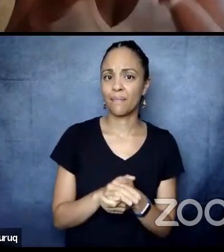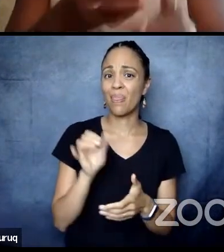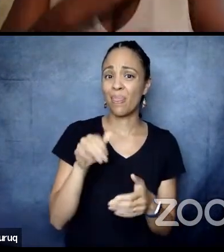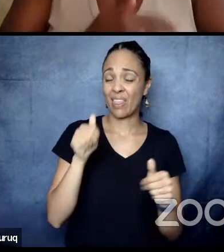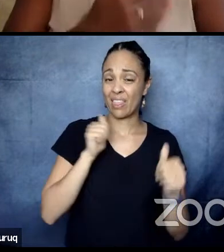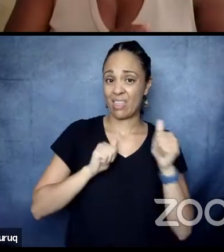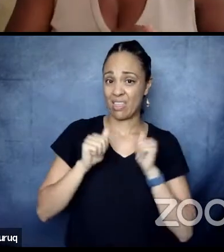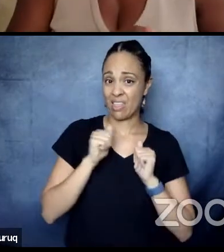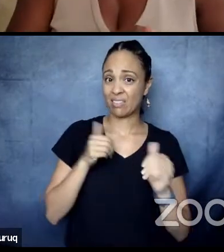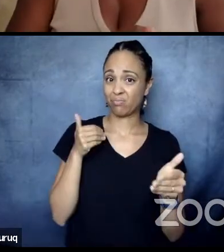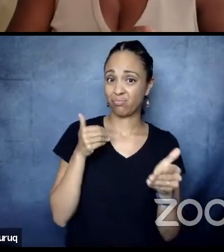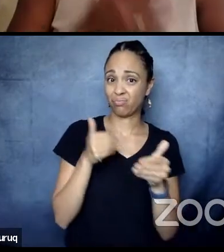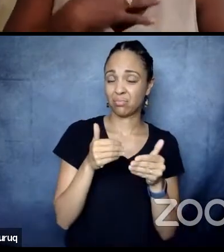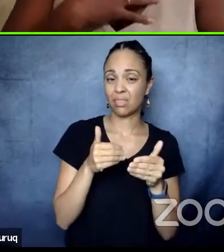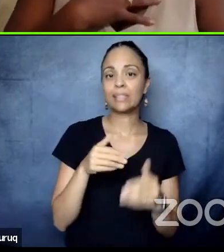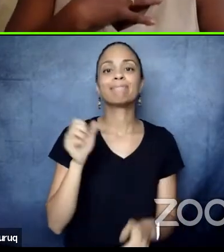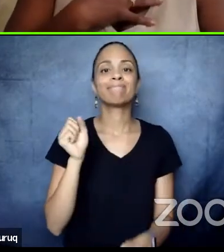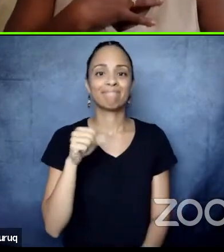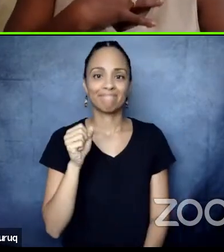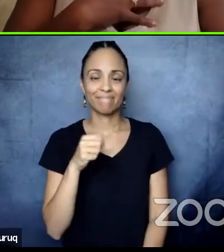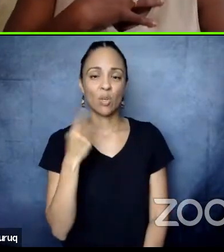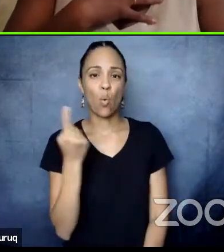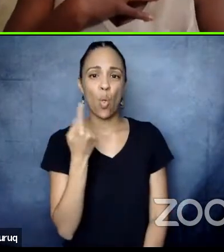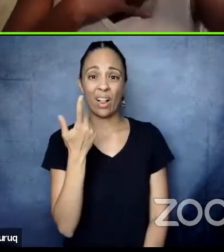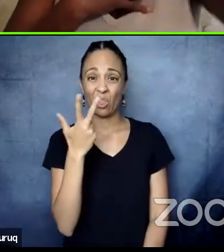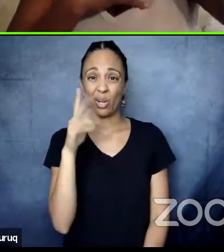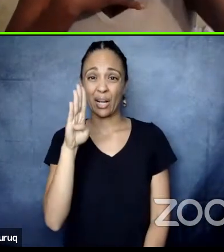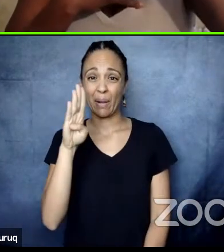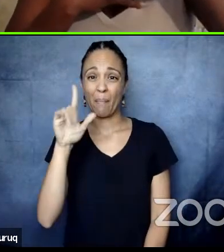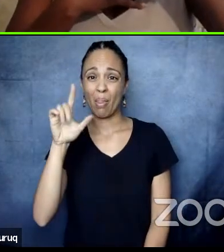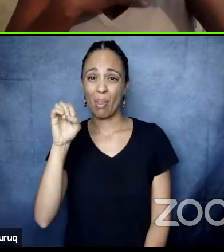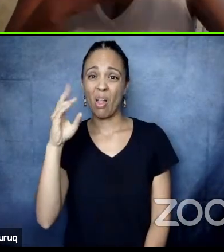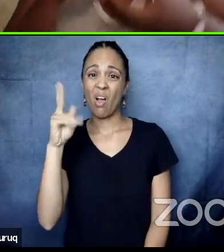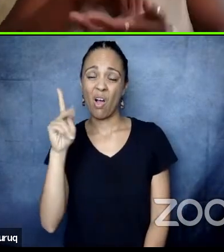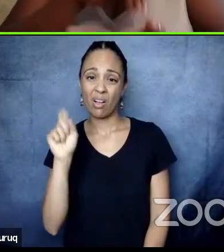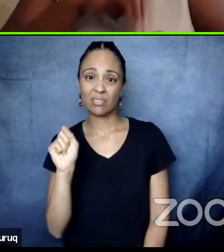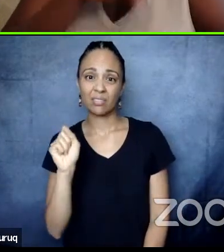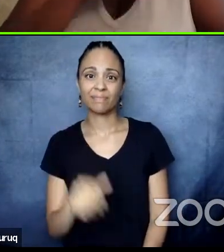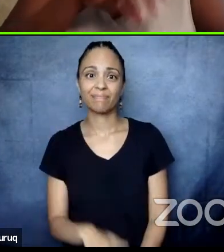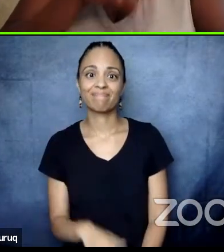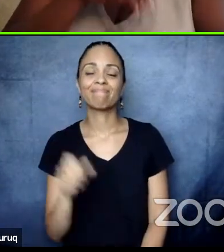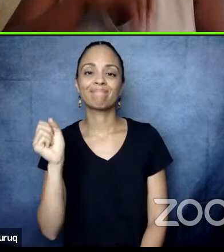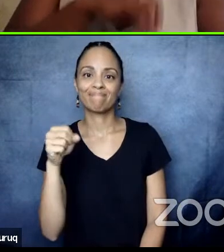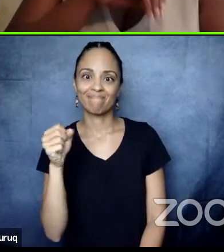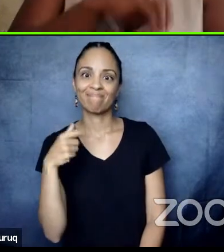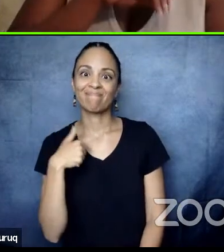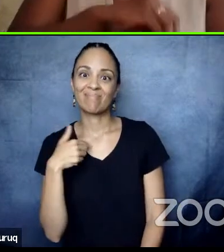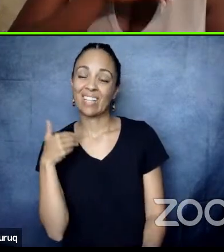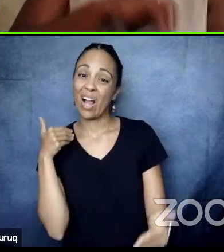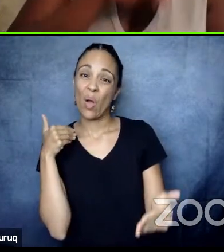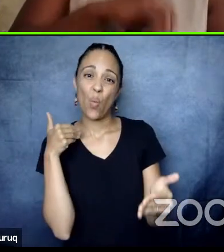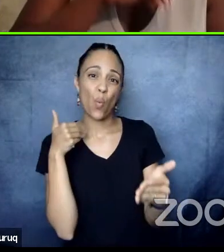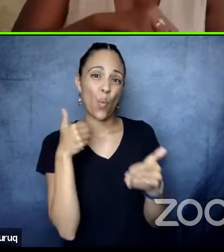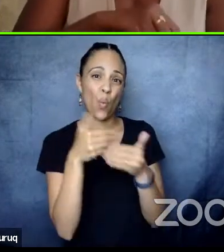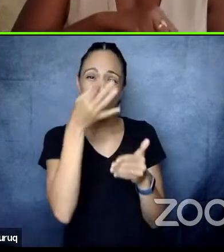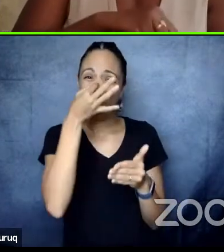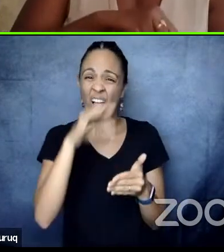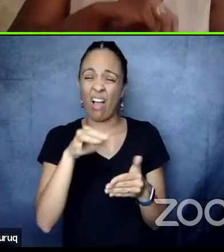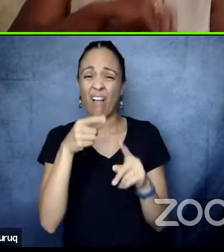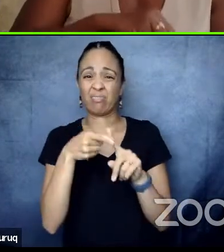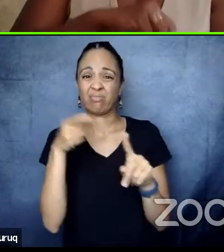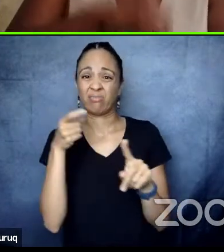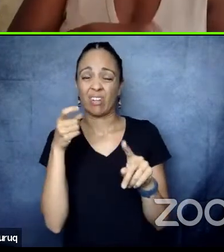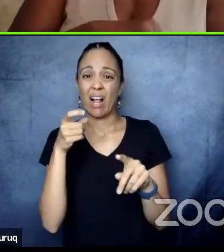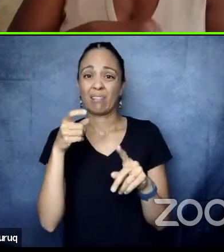that close. theater is three blocks away, but I'm still really close, even in St. Paul to the hot, the epic center where